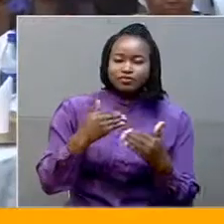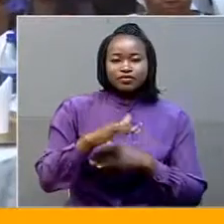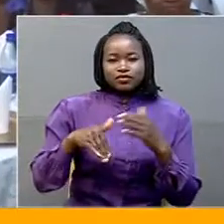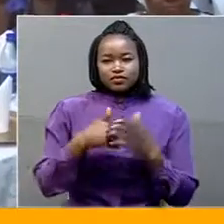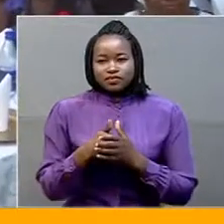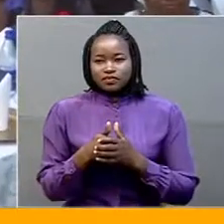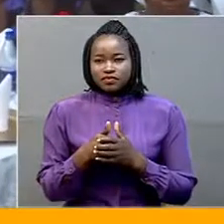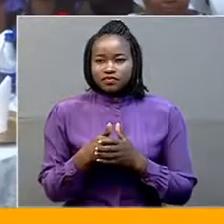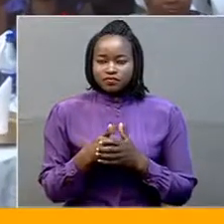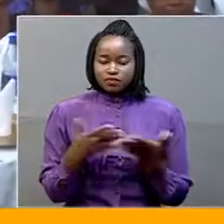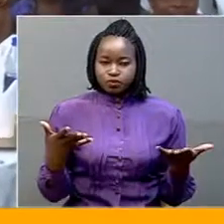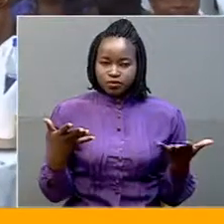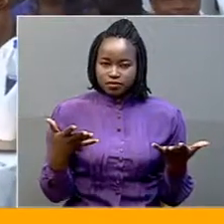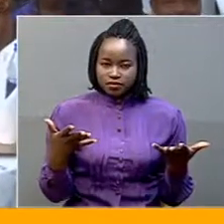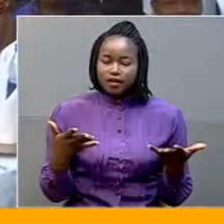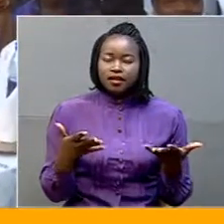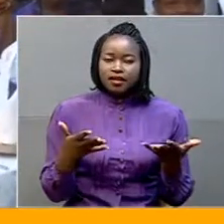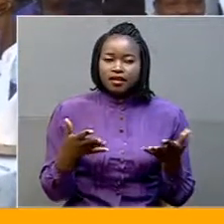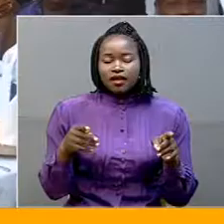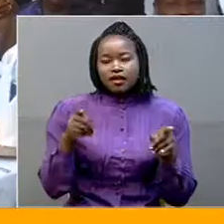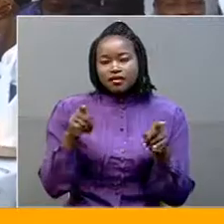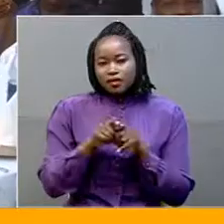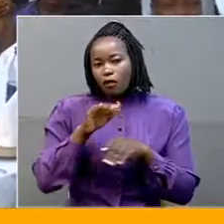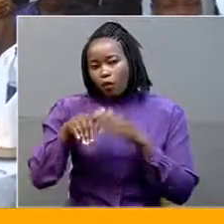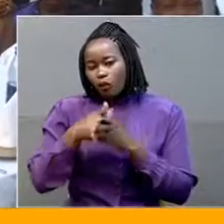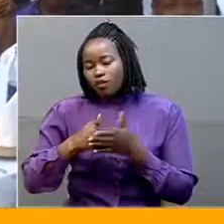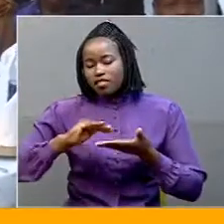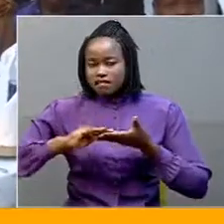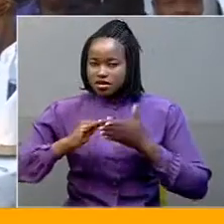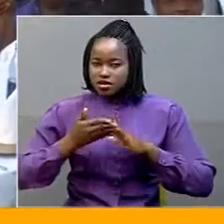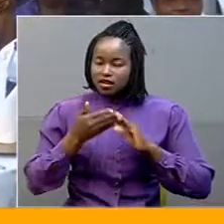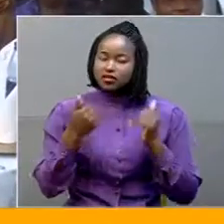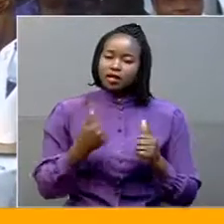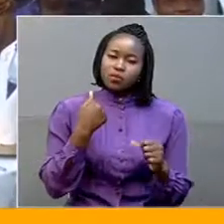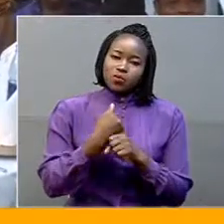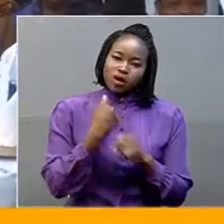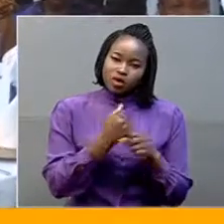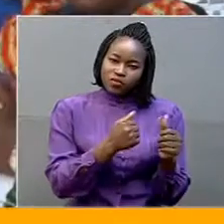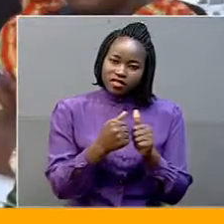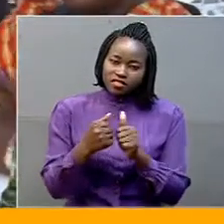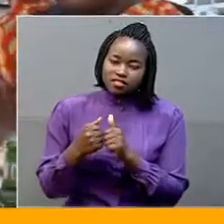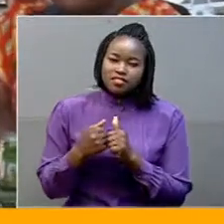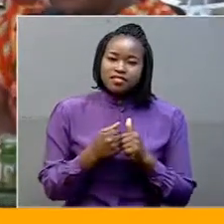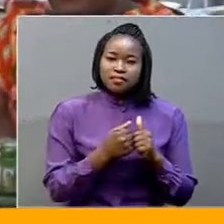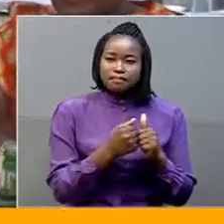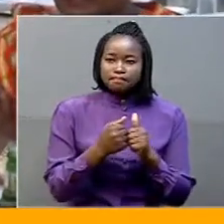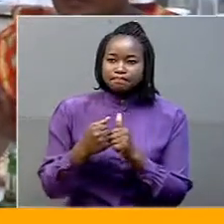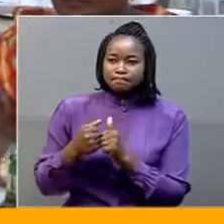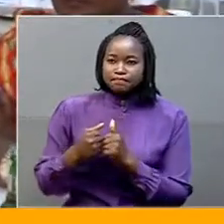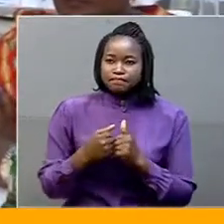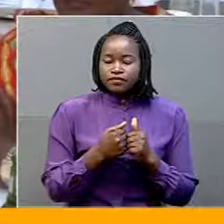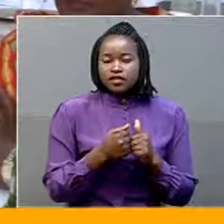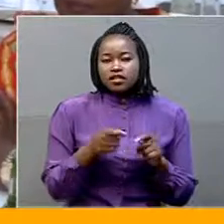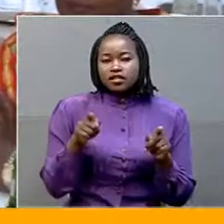only did we raise 524 million dollars for parity in Uganda, and not only did we create new